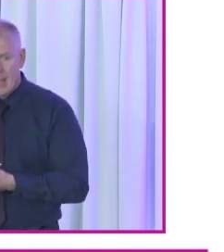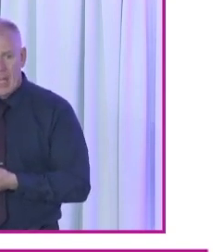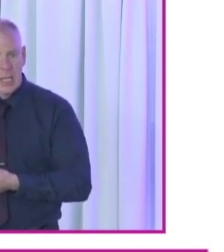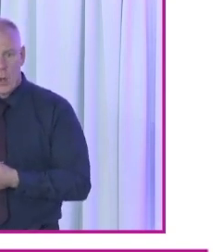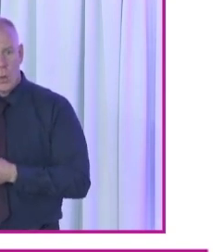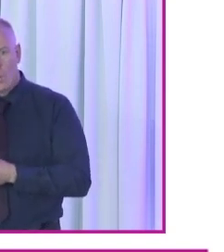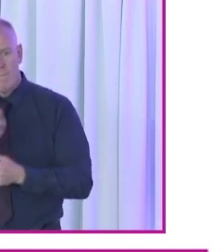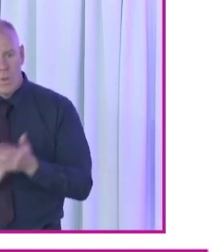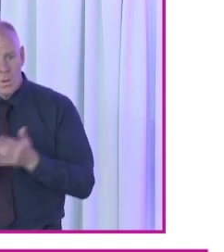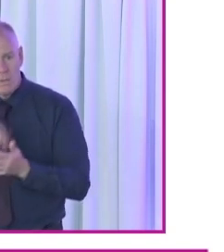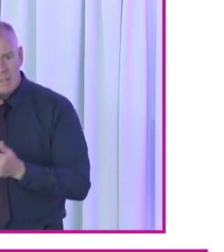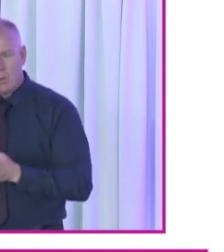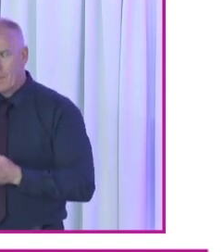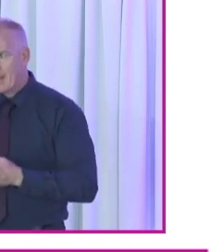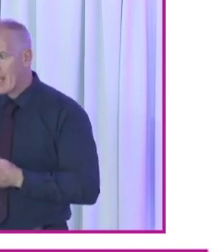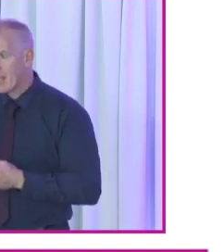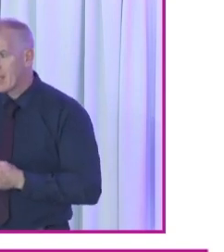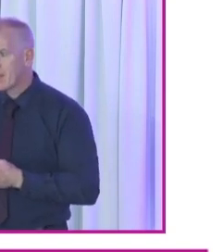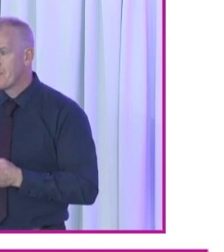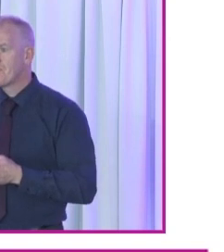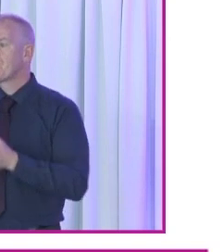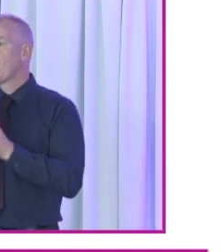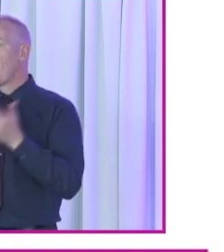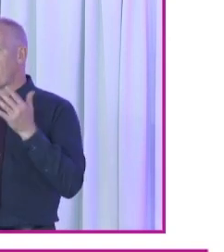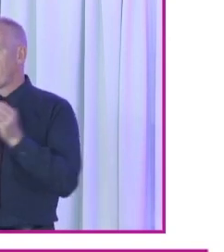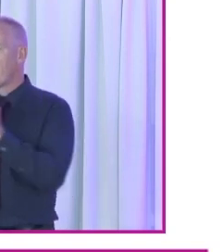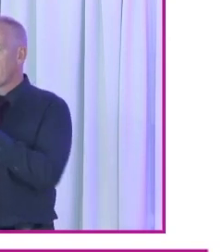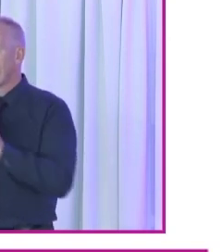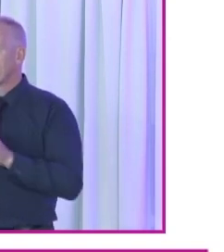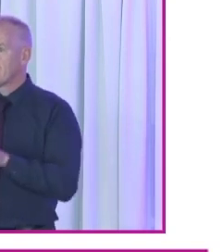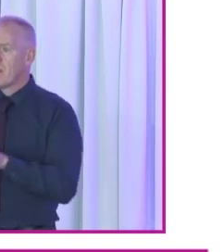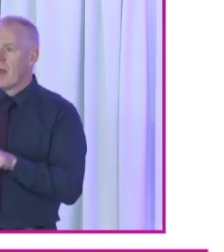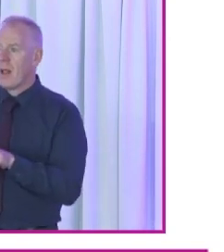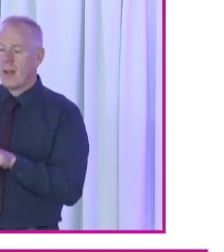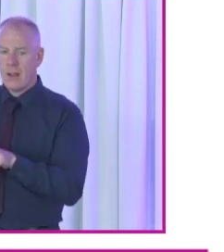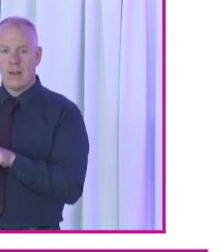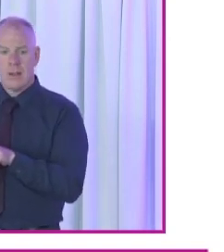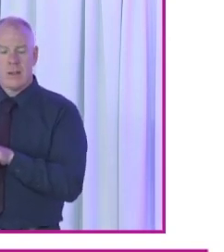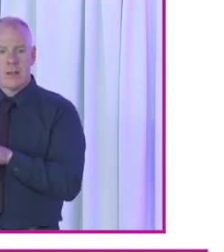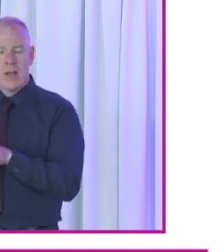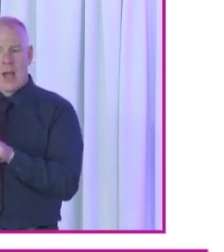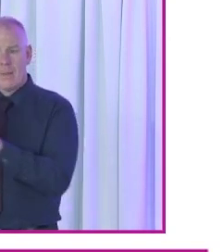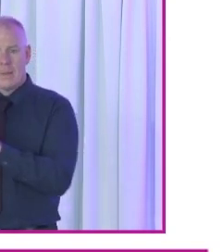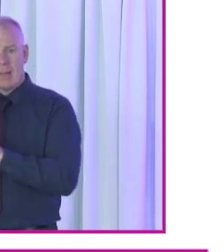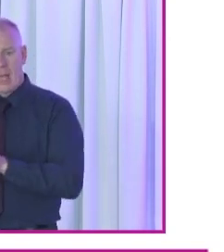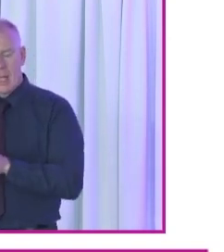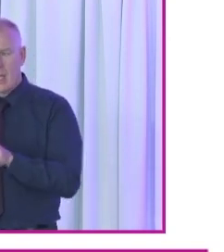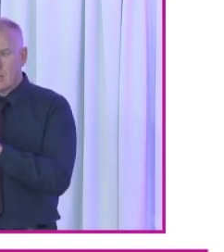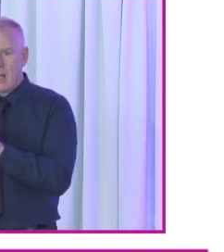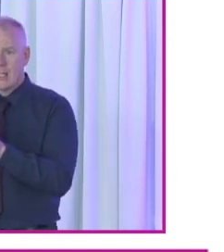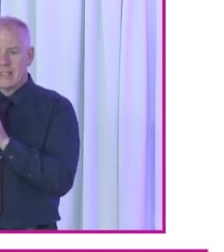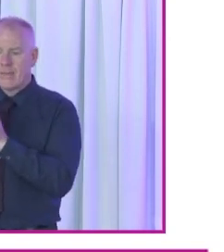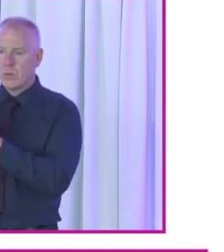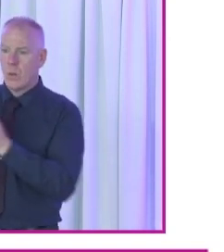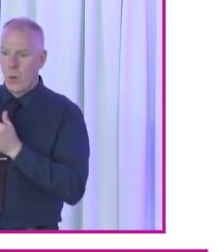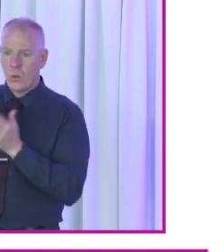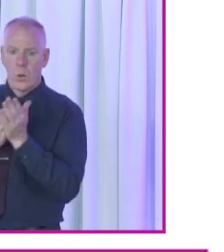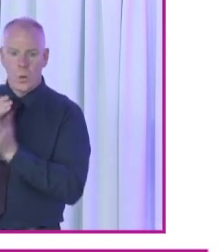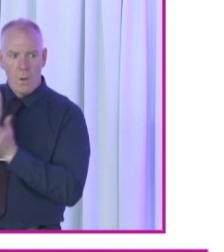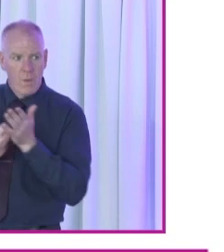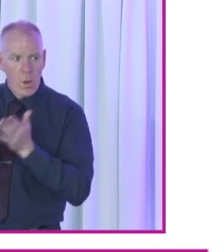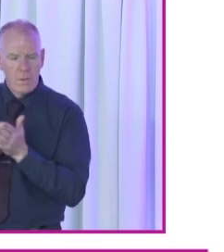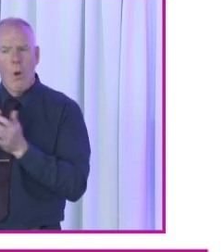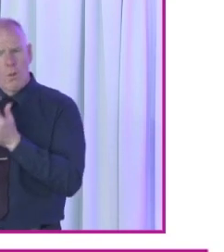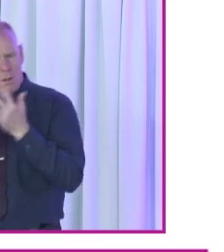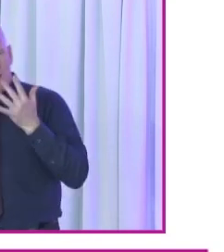couldn't go to vote. And there are some other interesting comments in relation to personal assistance, support, voting and candidature and